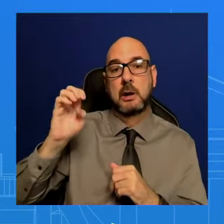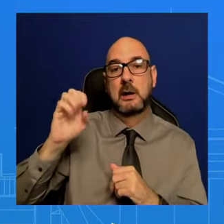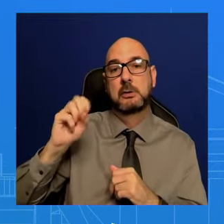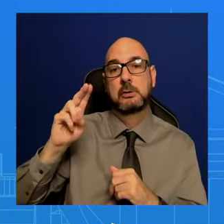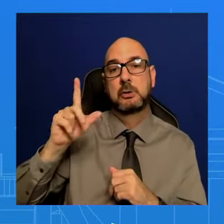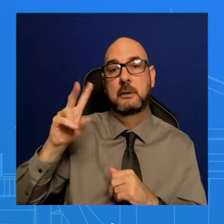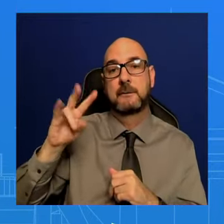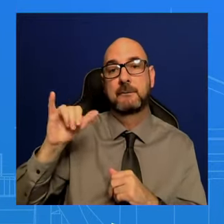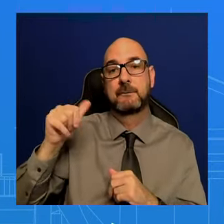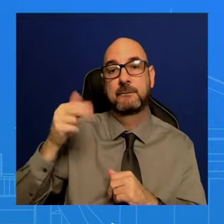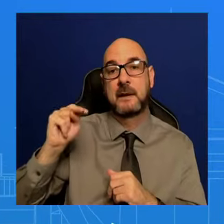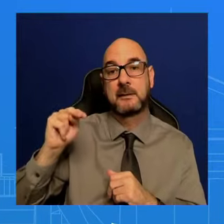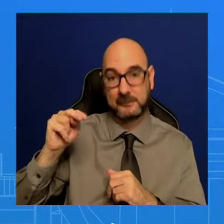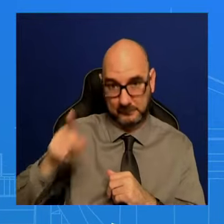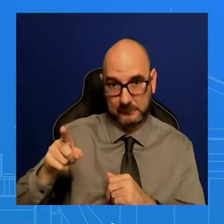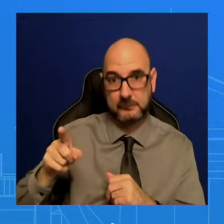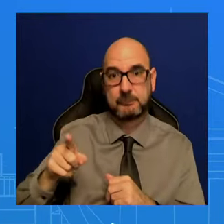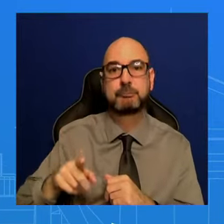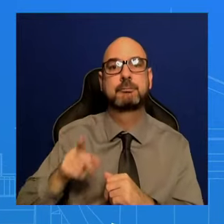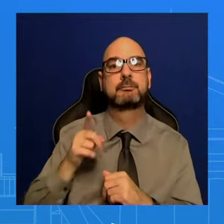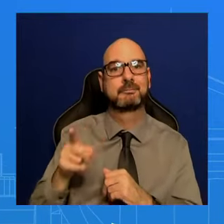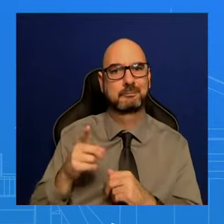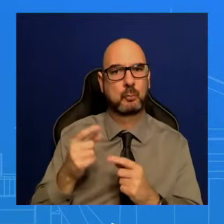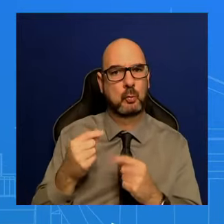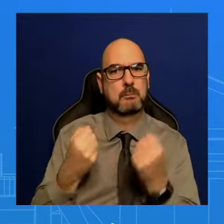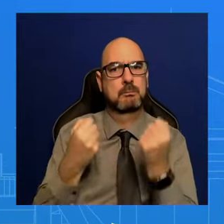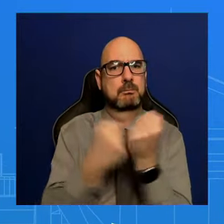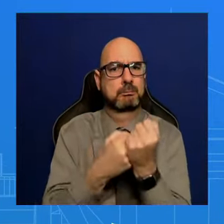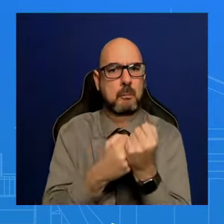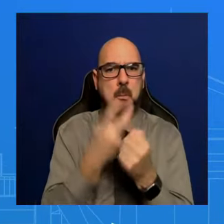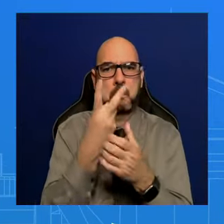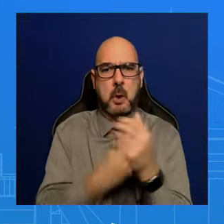that would lead to the banning of TikTok.